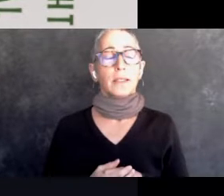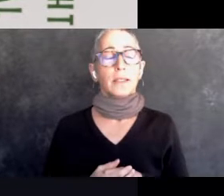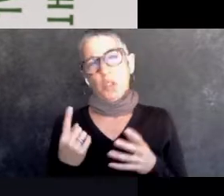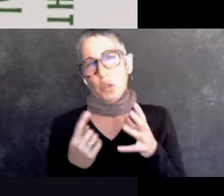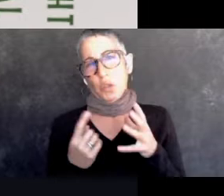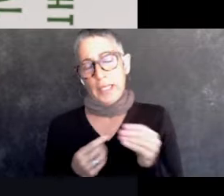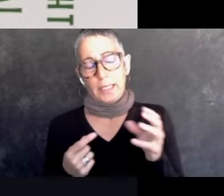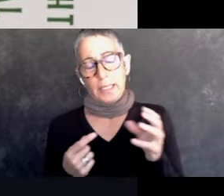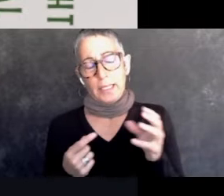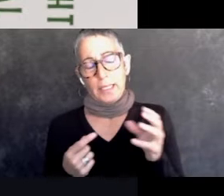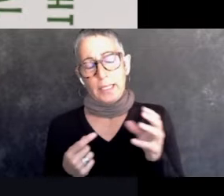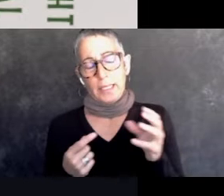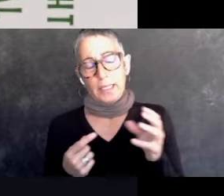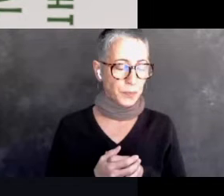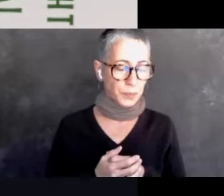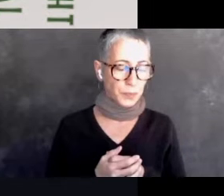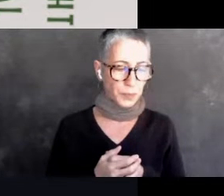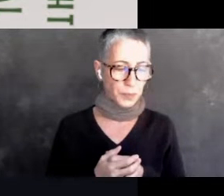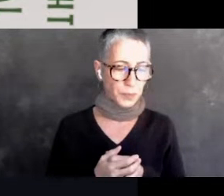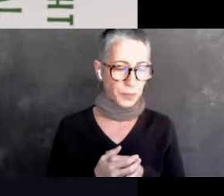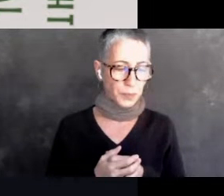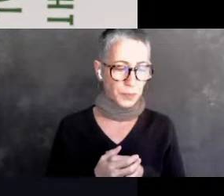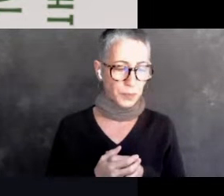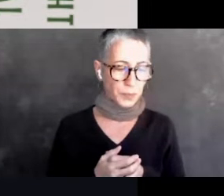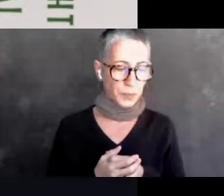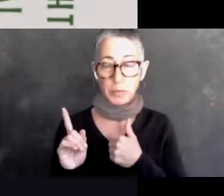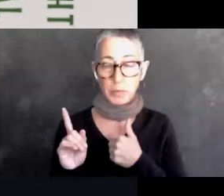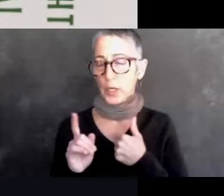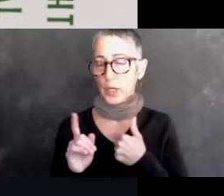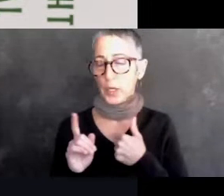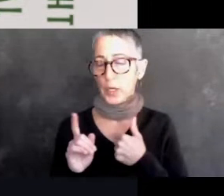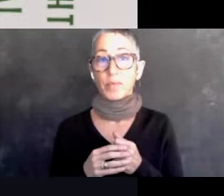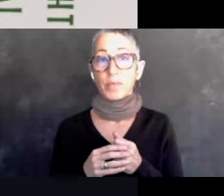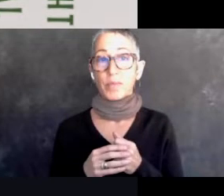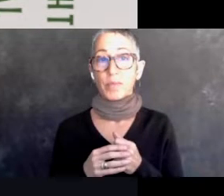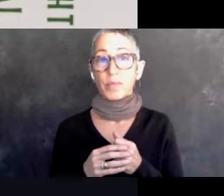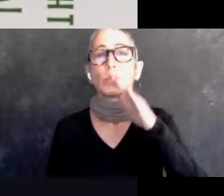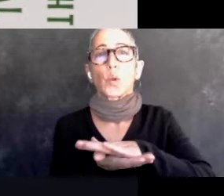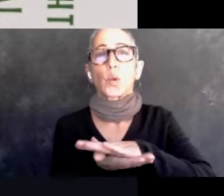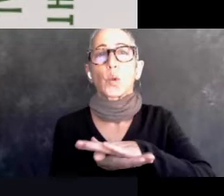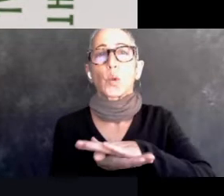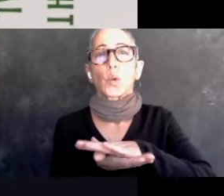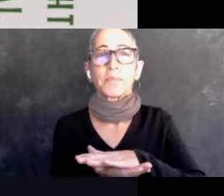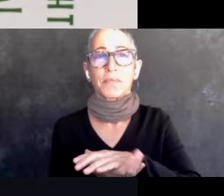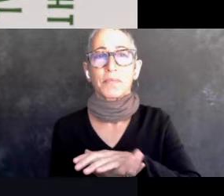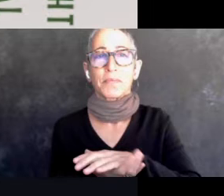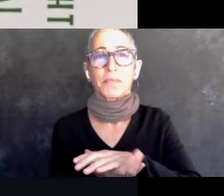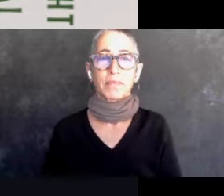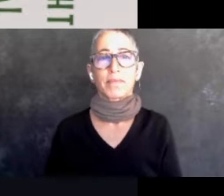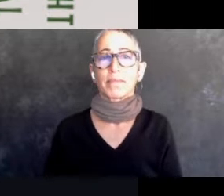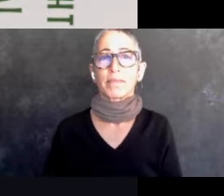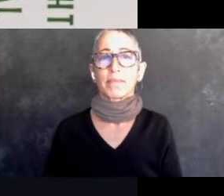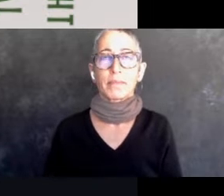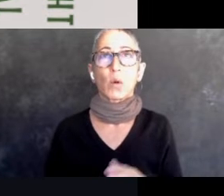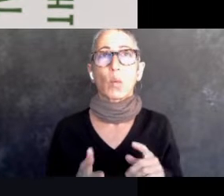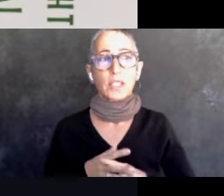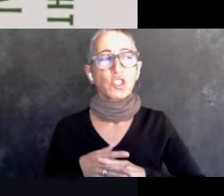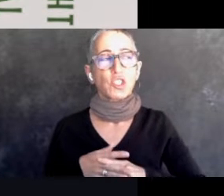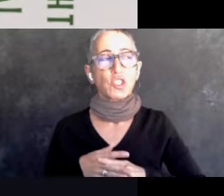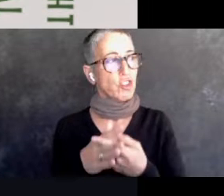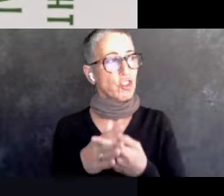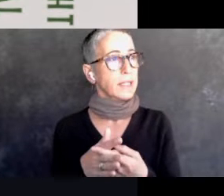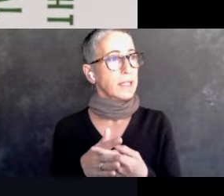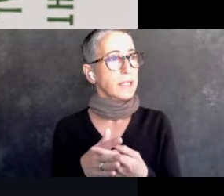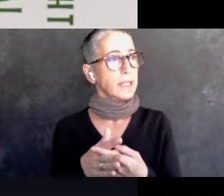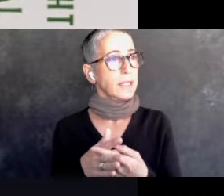um, sorry, we're homeschooling here. We were, we were starting our, we were starting our,